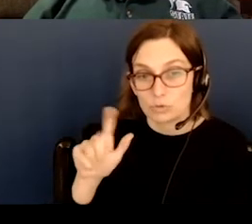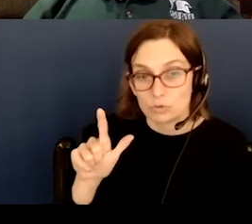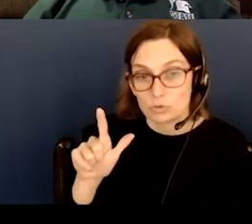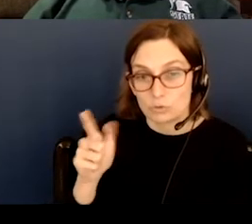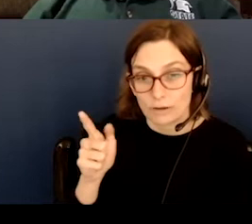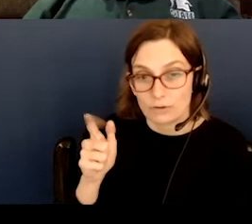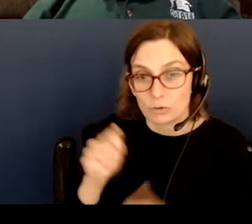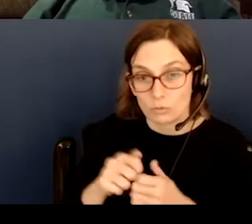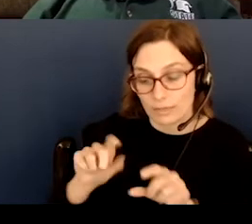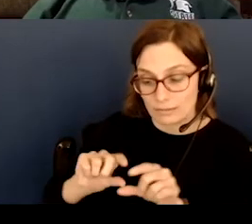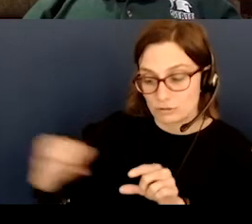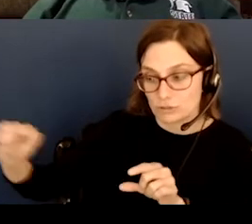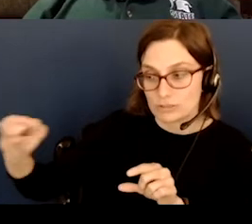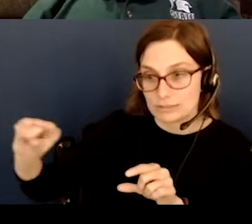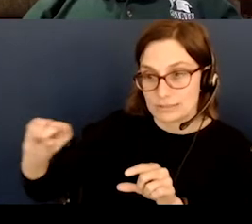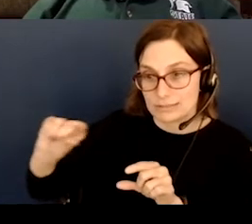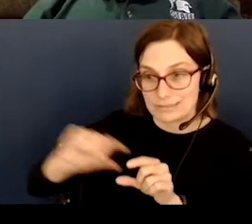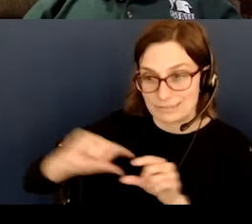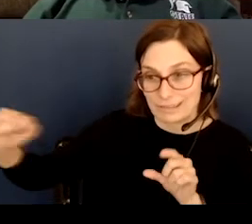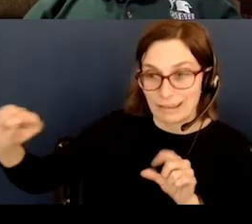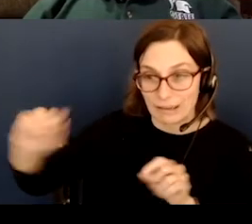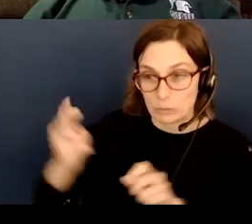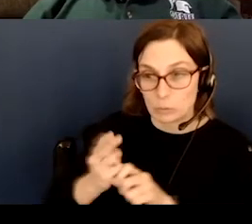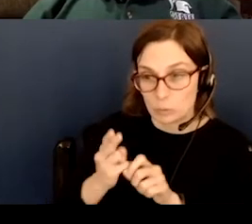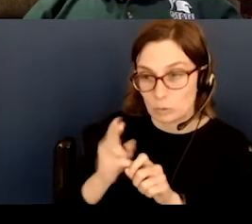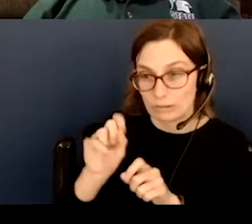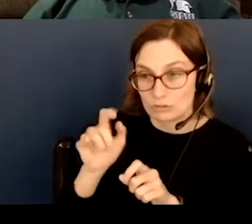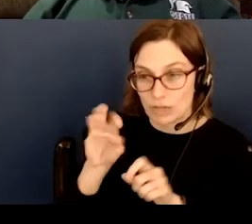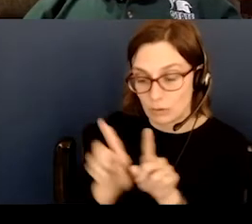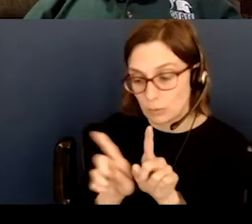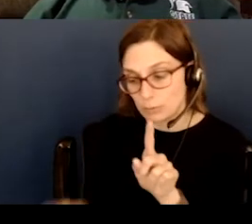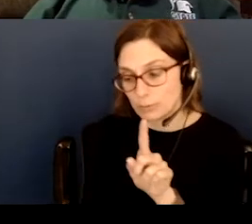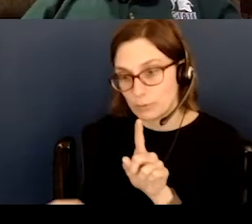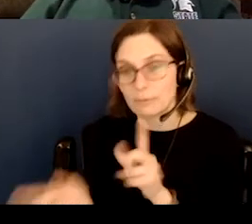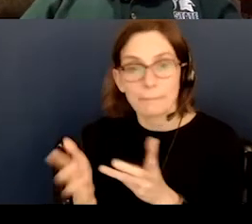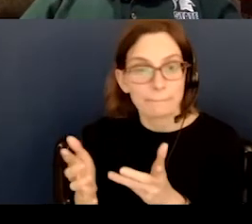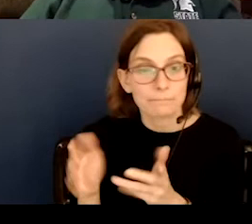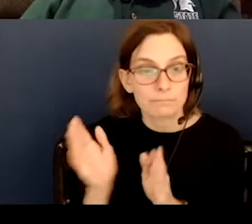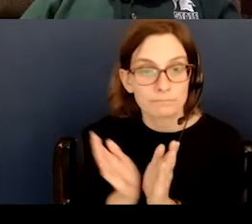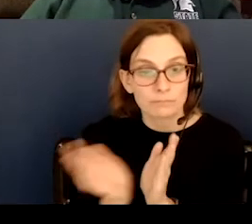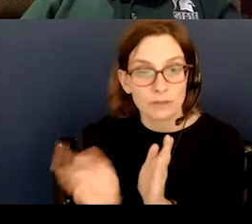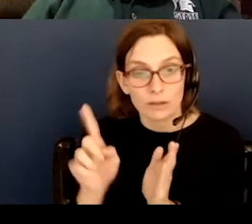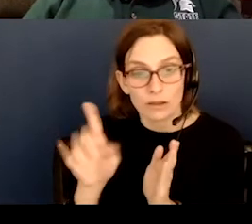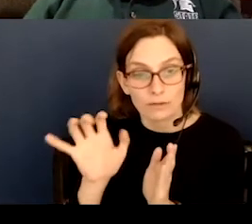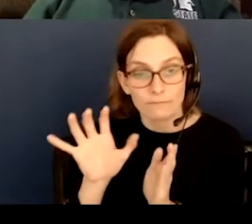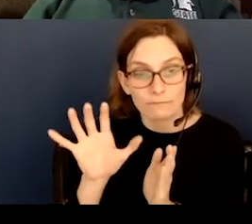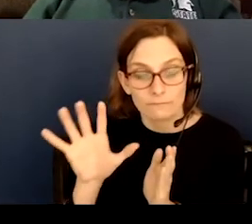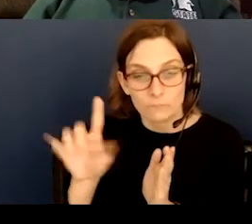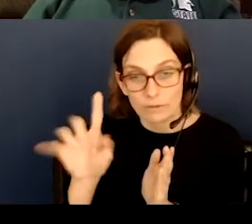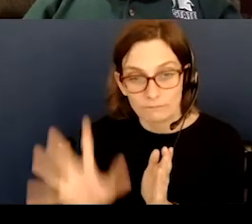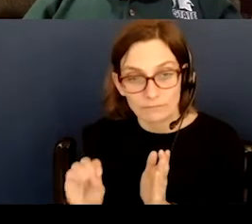measured its shadow. So he got the angle as 150th of a circle. Remember, they didn't have decimals in Greece.